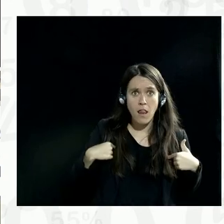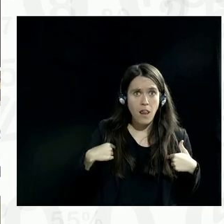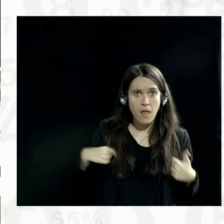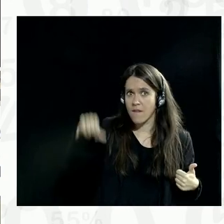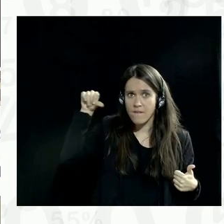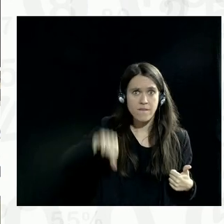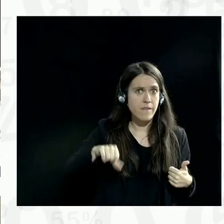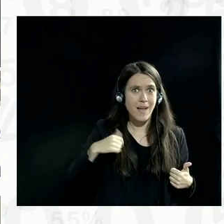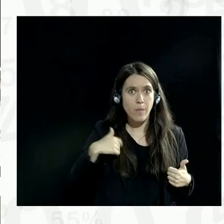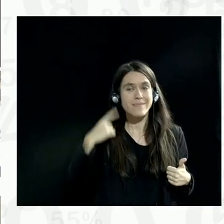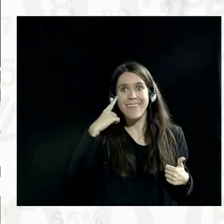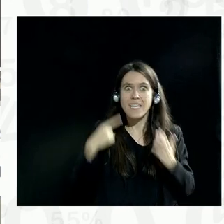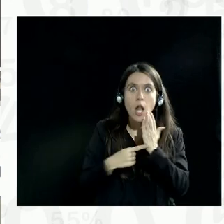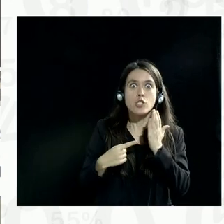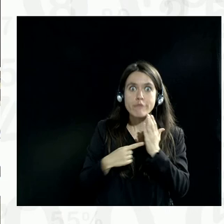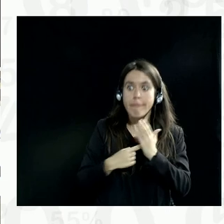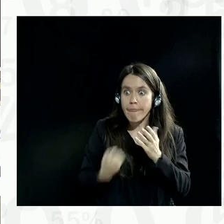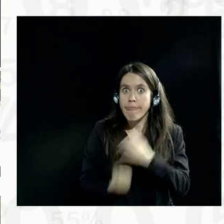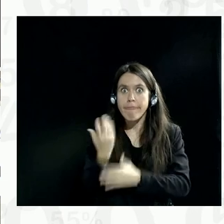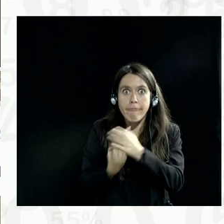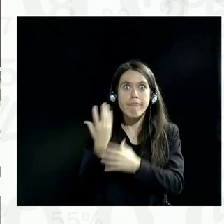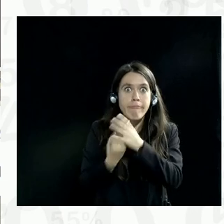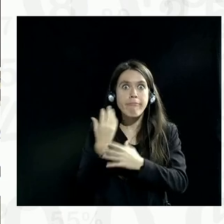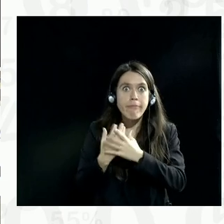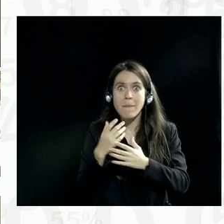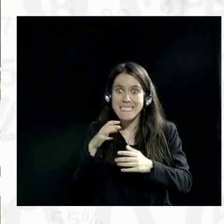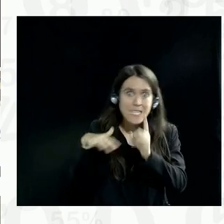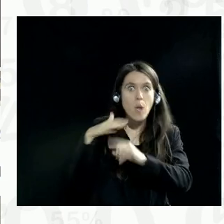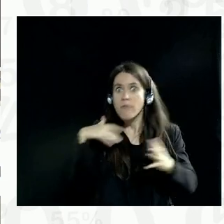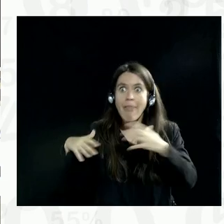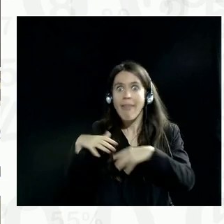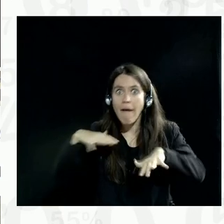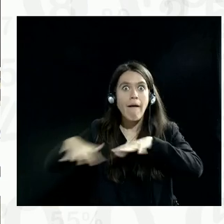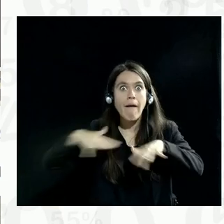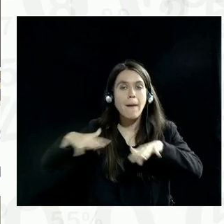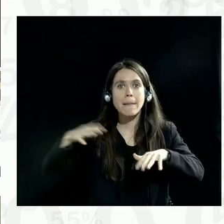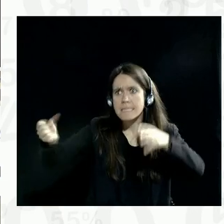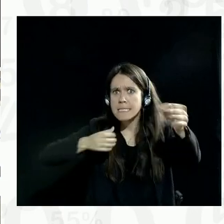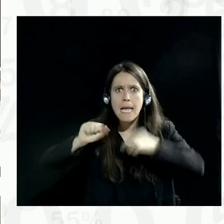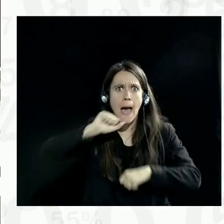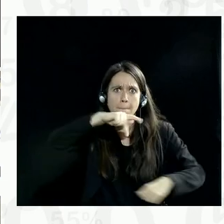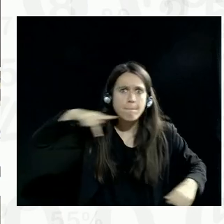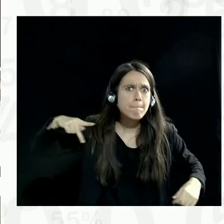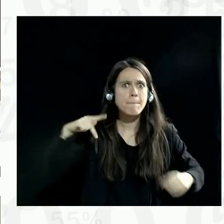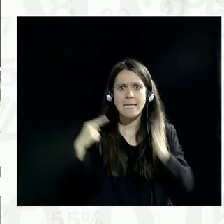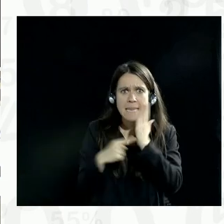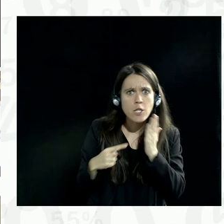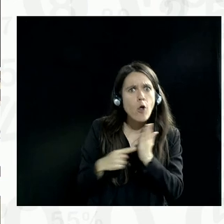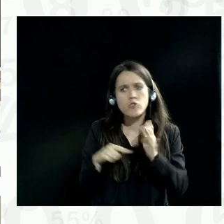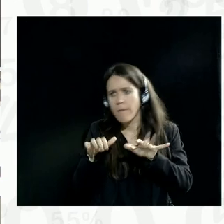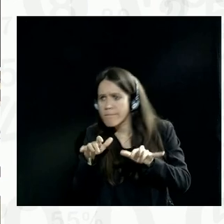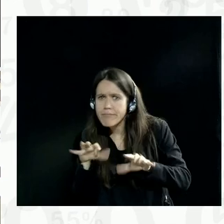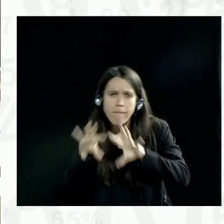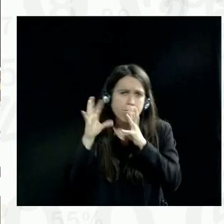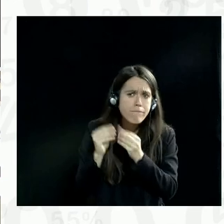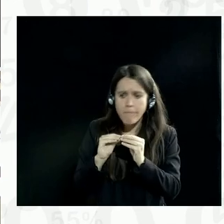we need to produce that technology, to counter that situation, we need to bring in more apps, we need to bring in more, you know, whatever.